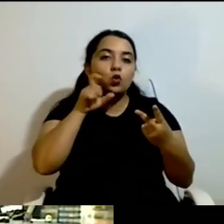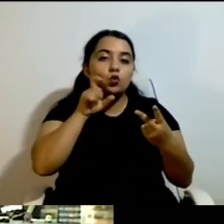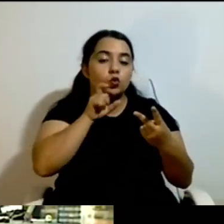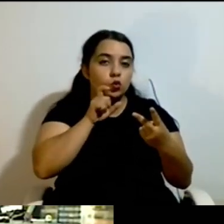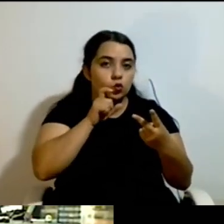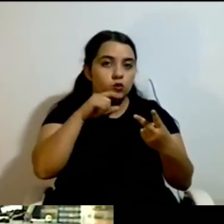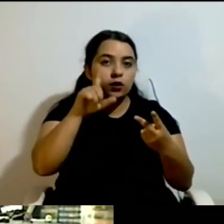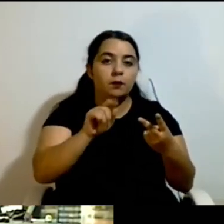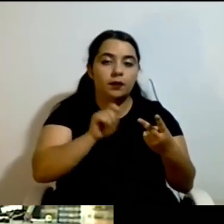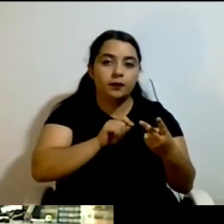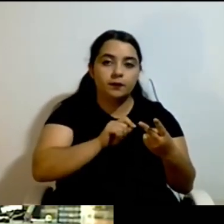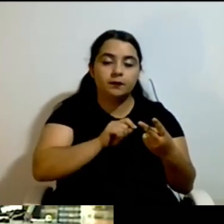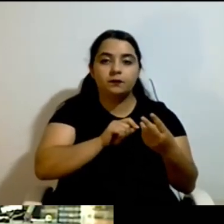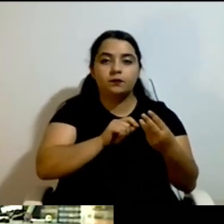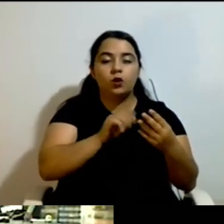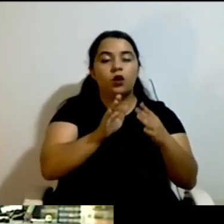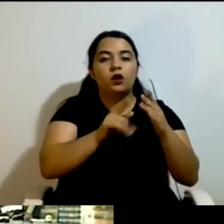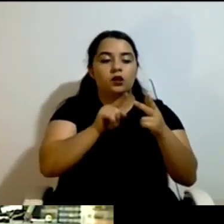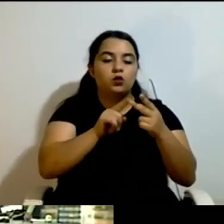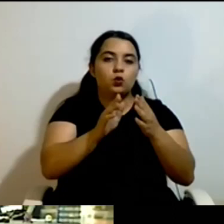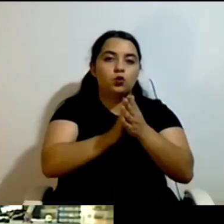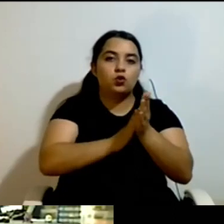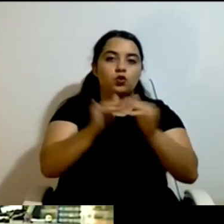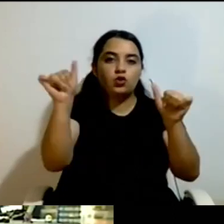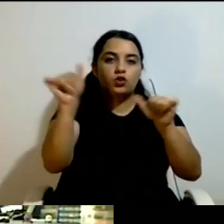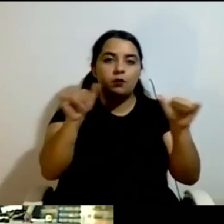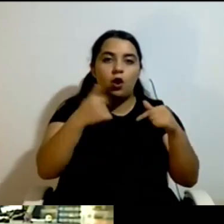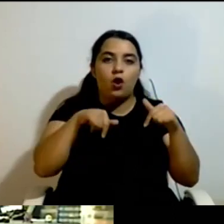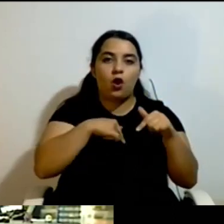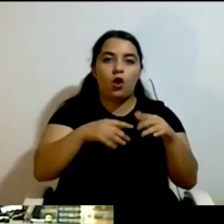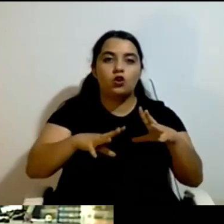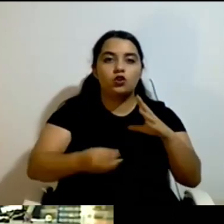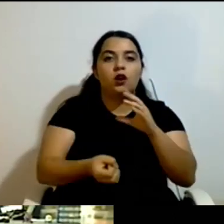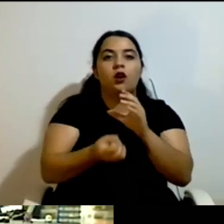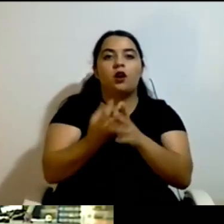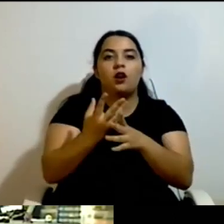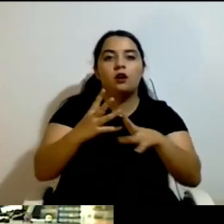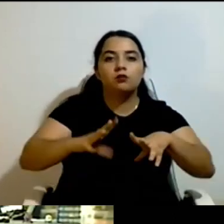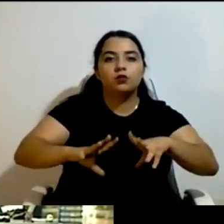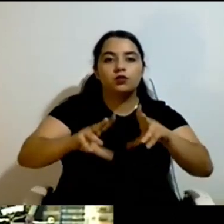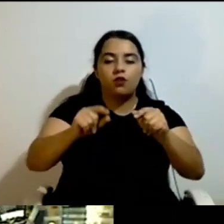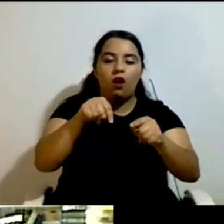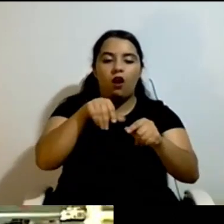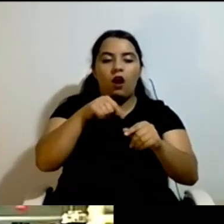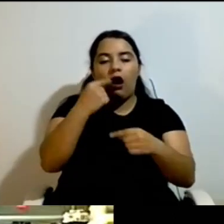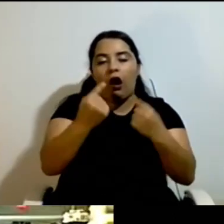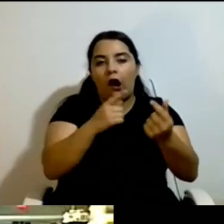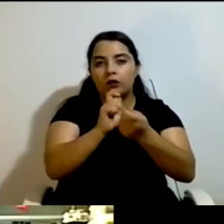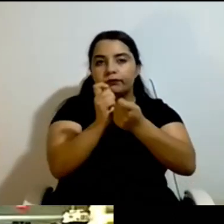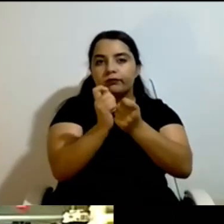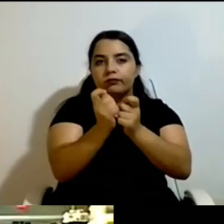or less. There were some slight changes and so on. But the assessment instrument is an Excel spreadsheet where